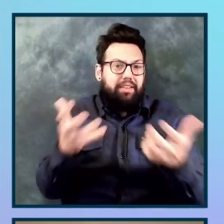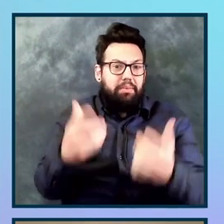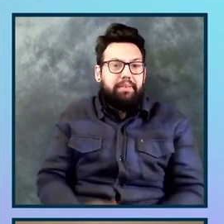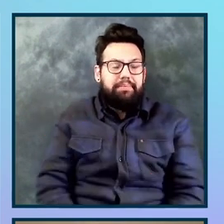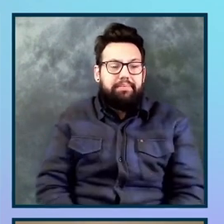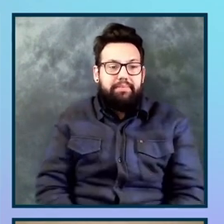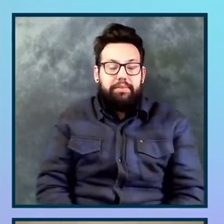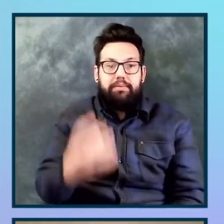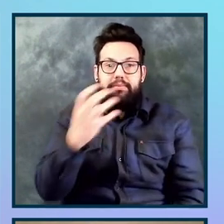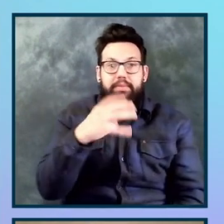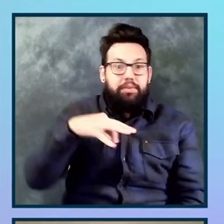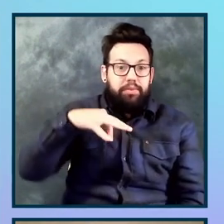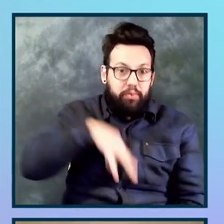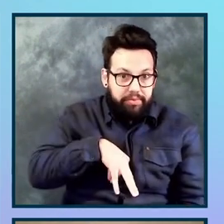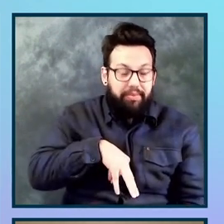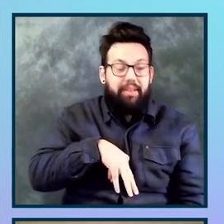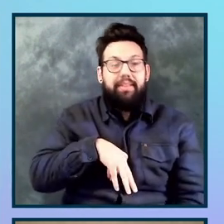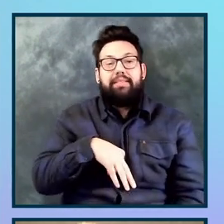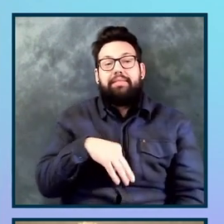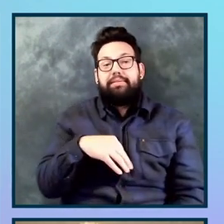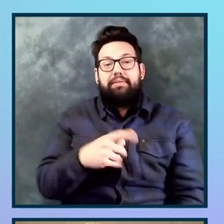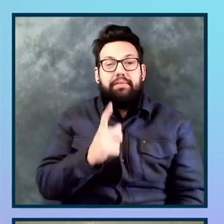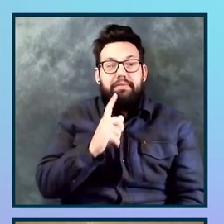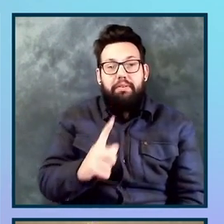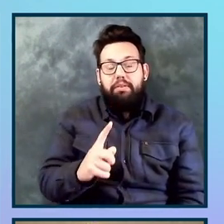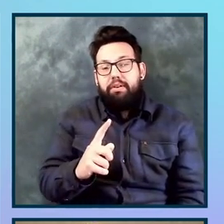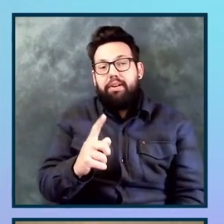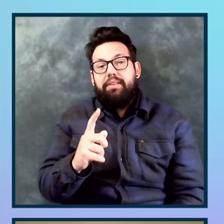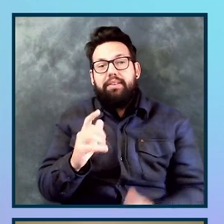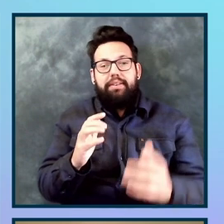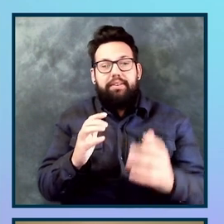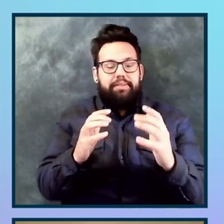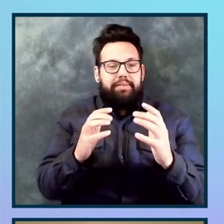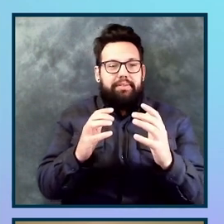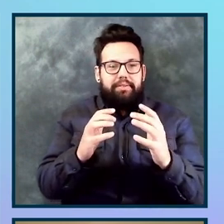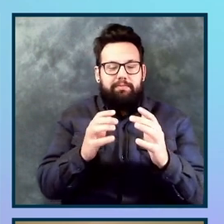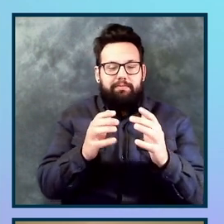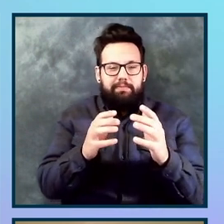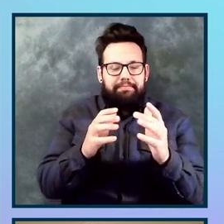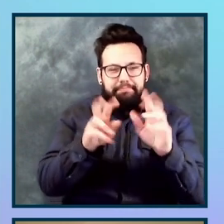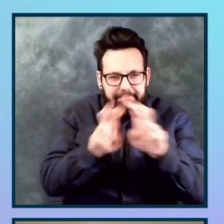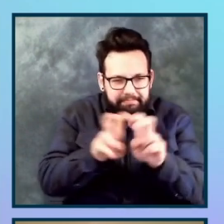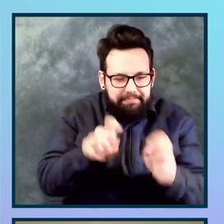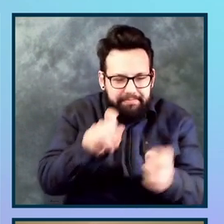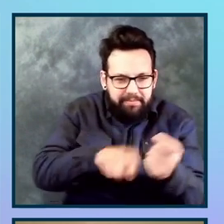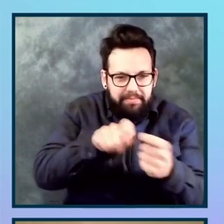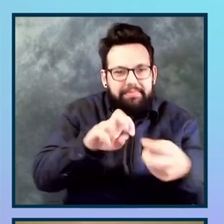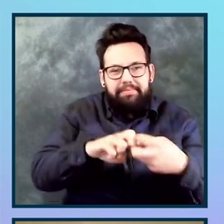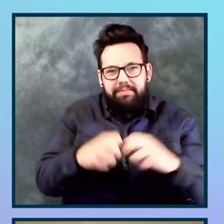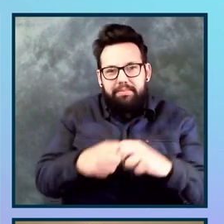it's a really useful page, uh, for breaking down a specific issue. And again, that screenshot will help you find the element in context.